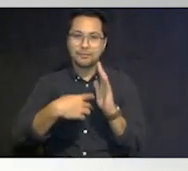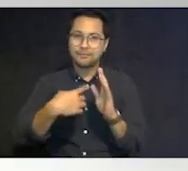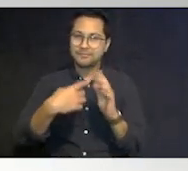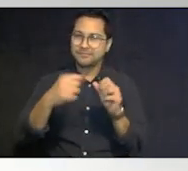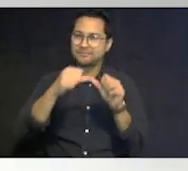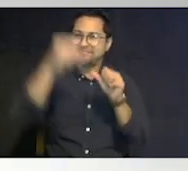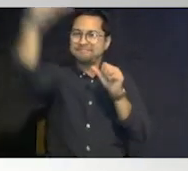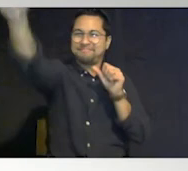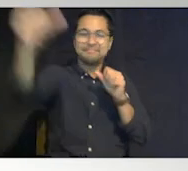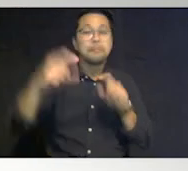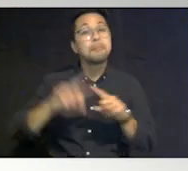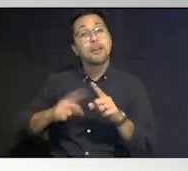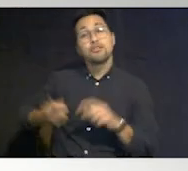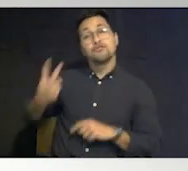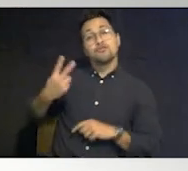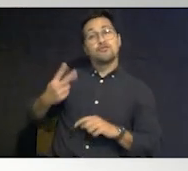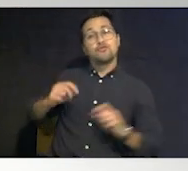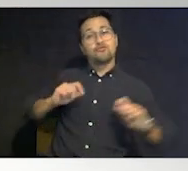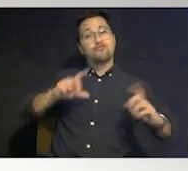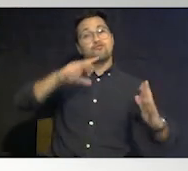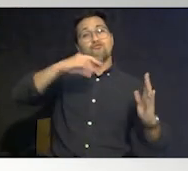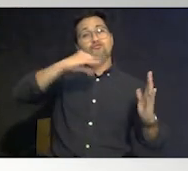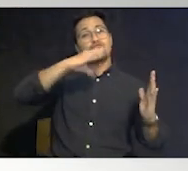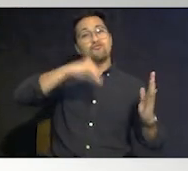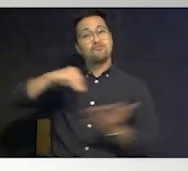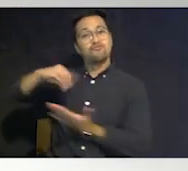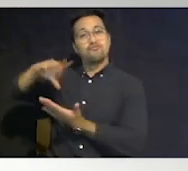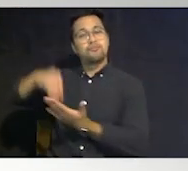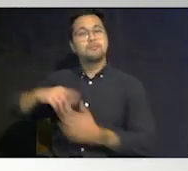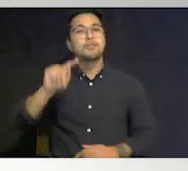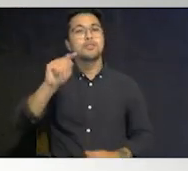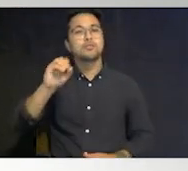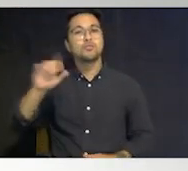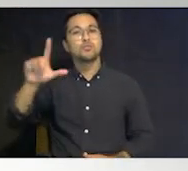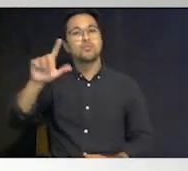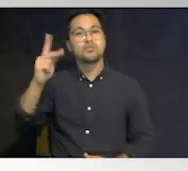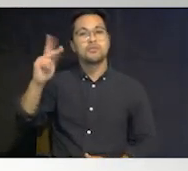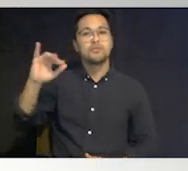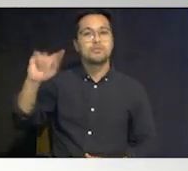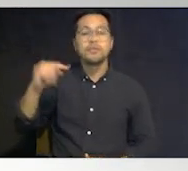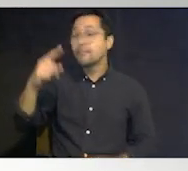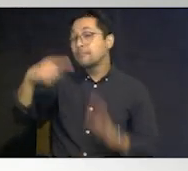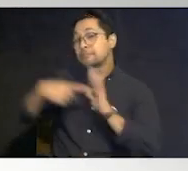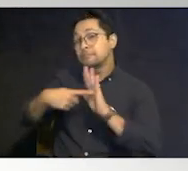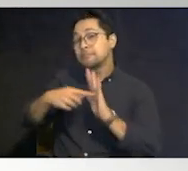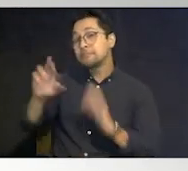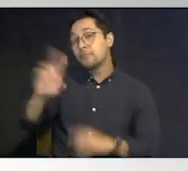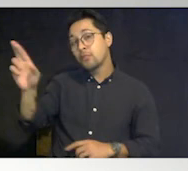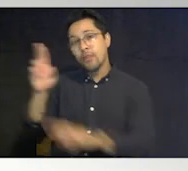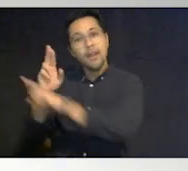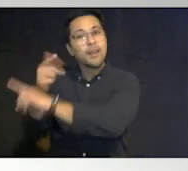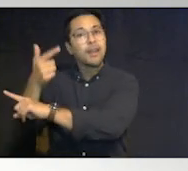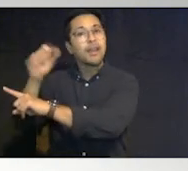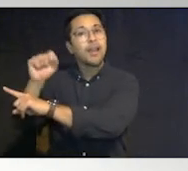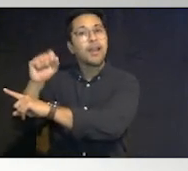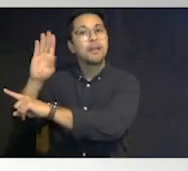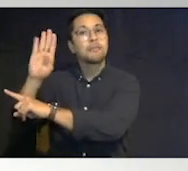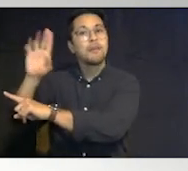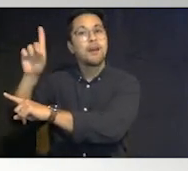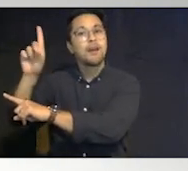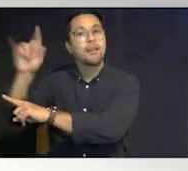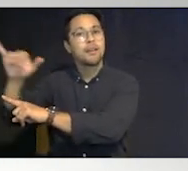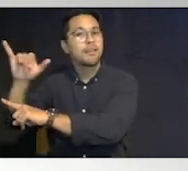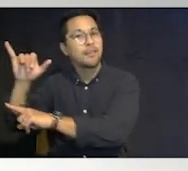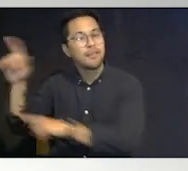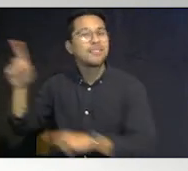screenshots of our the toolkit i was talking about you know like for example on the right hand side gas buddy you know when we were